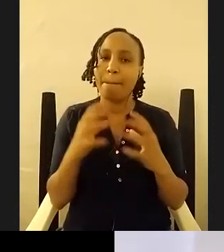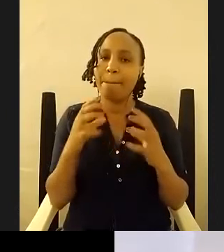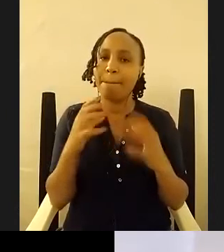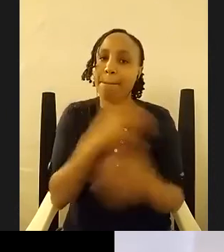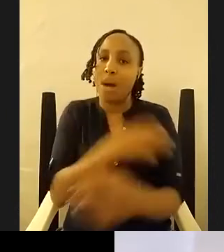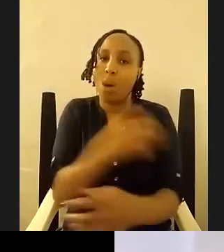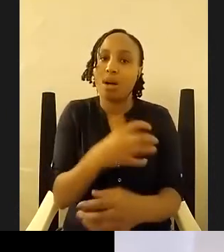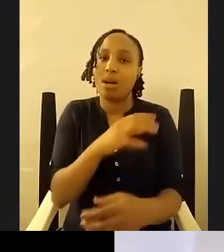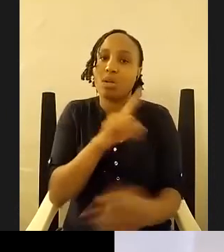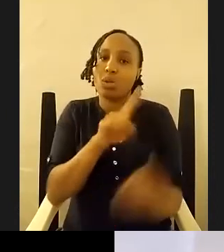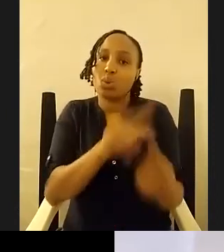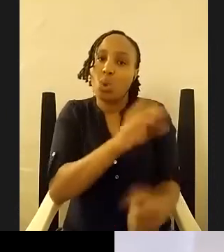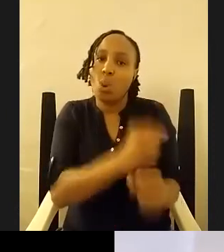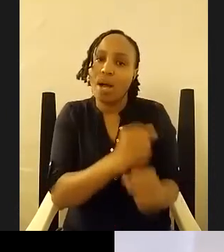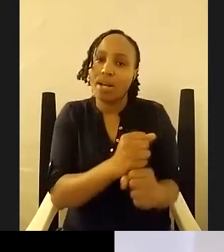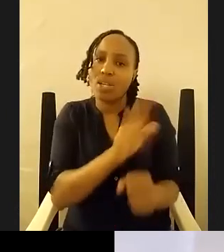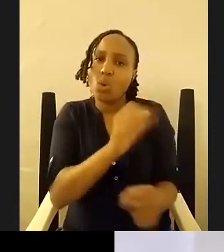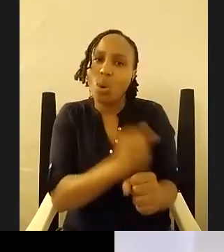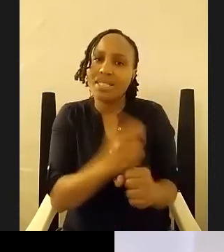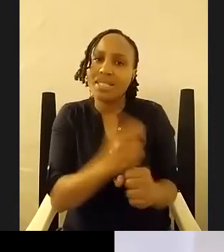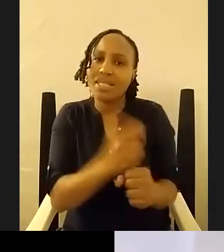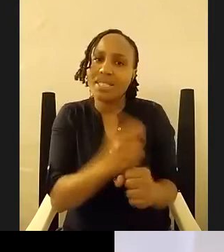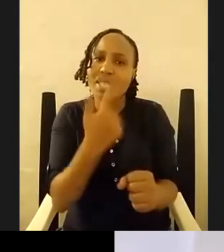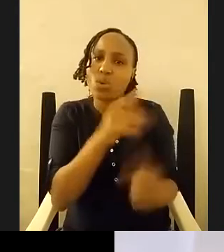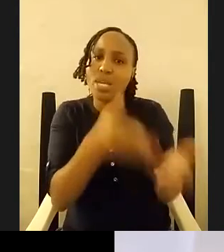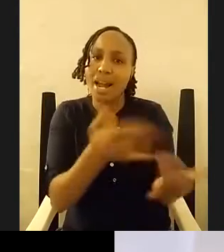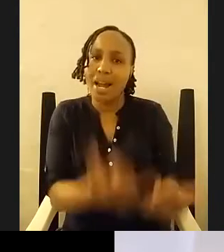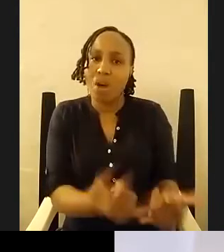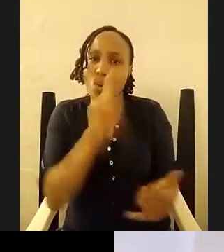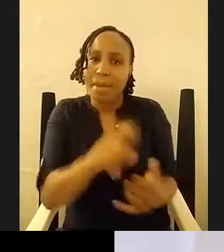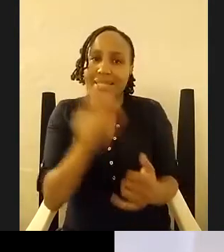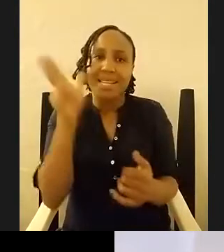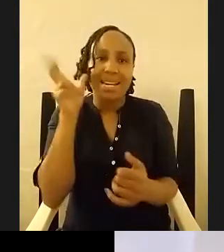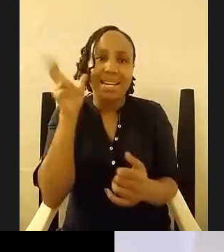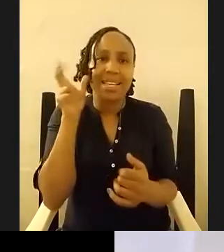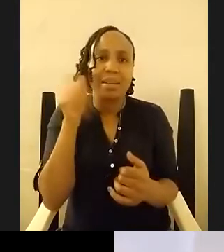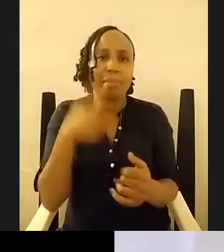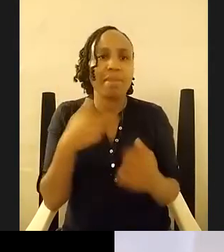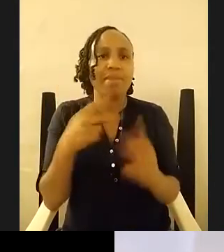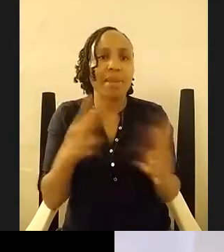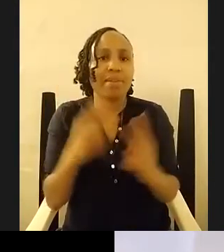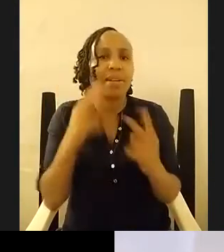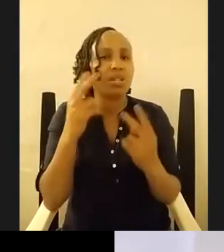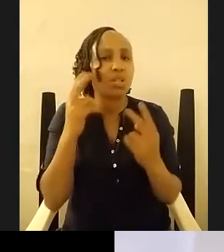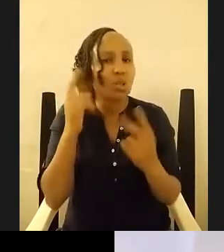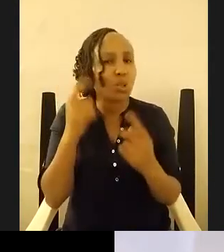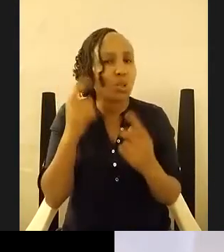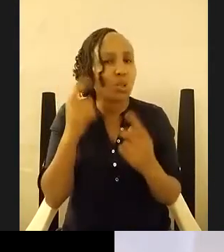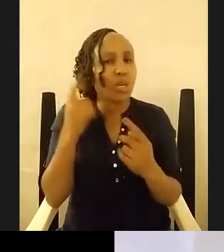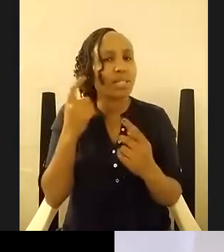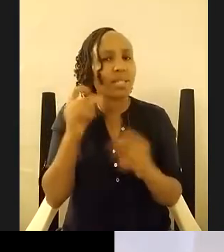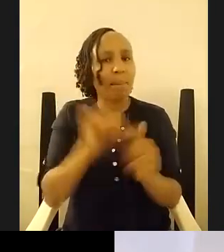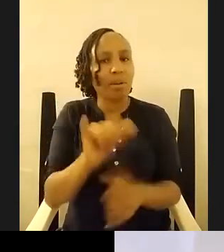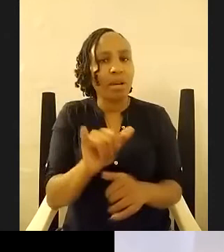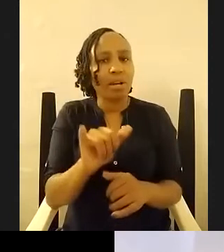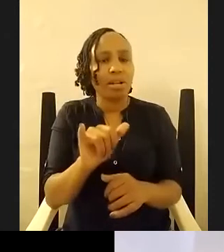you're here now you have to listen and i'm always very curious about it how how are you able to achieve that because even the